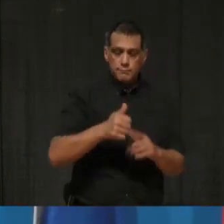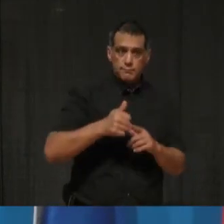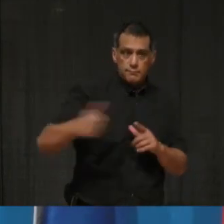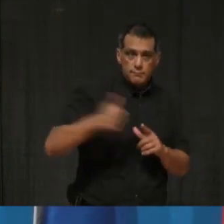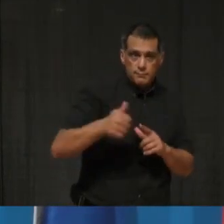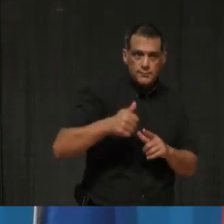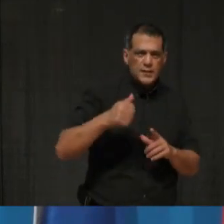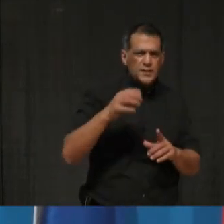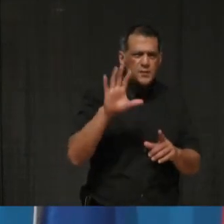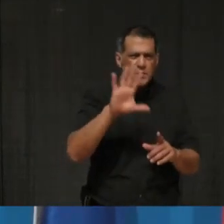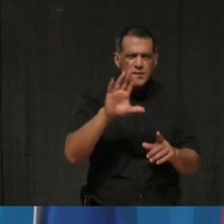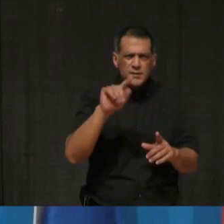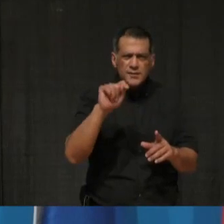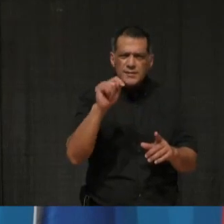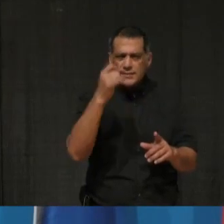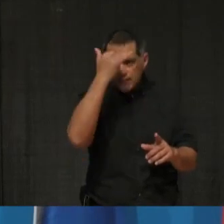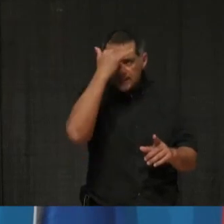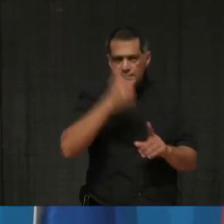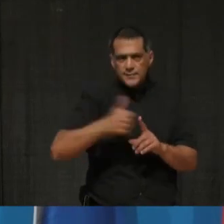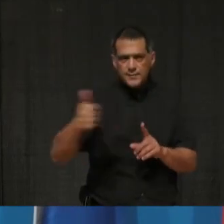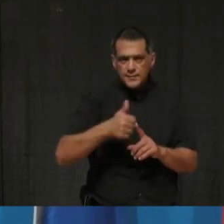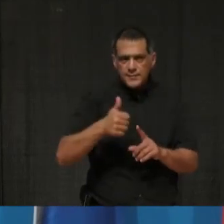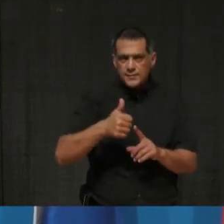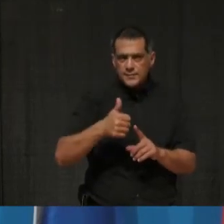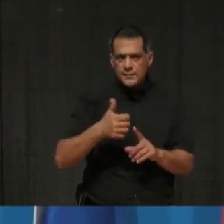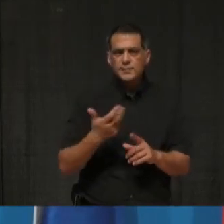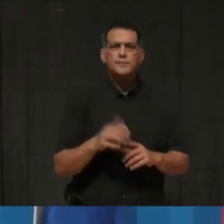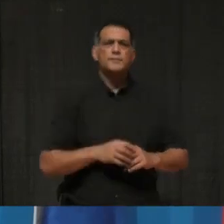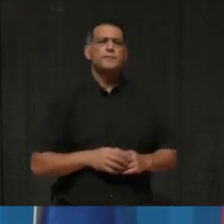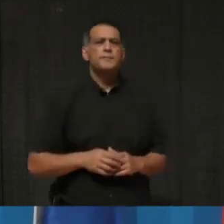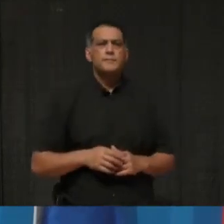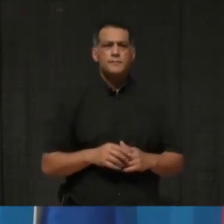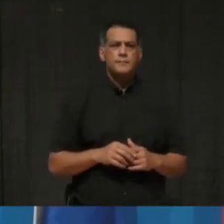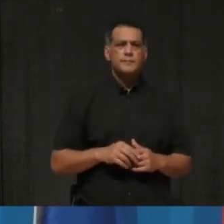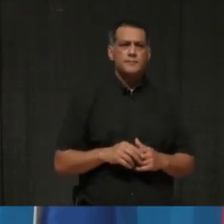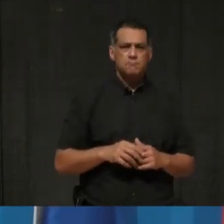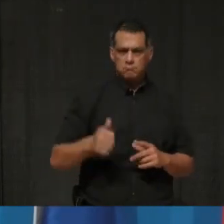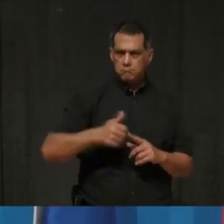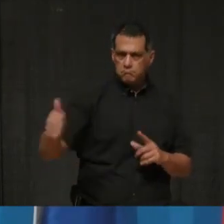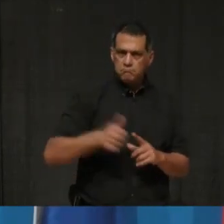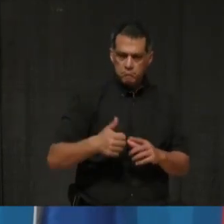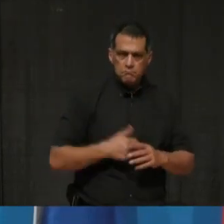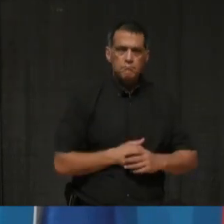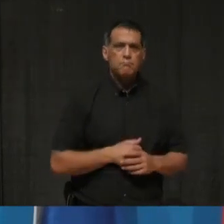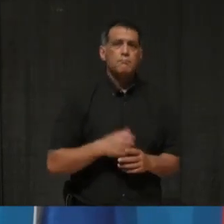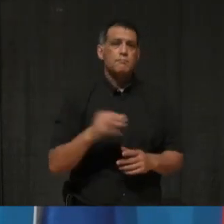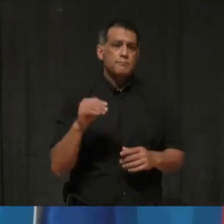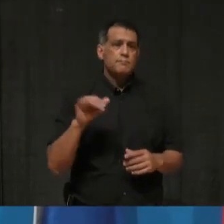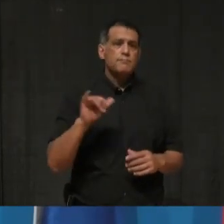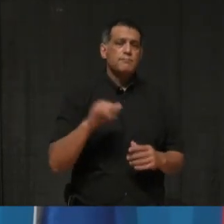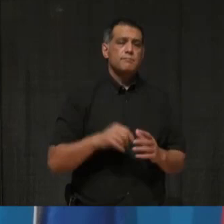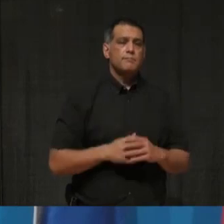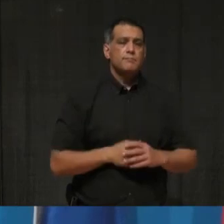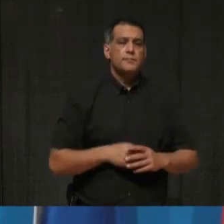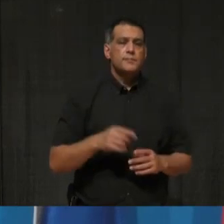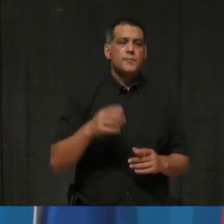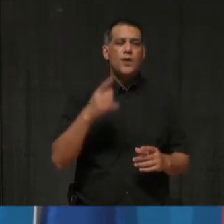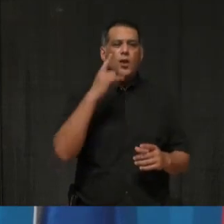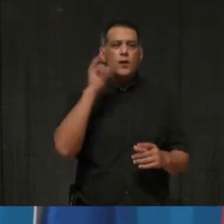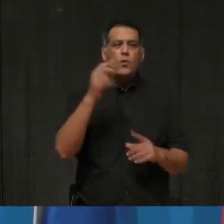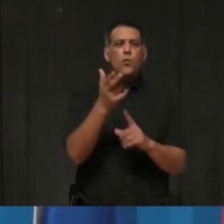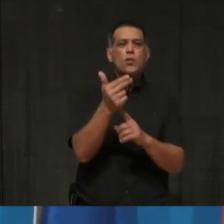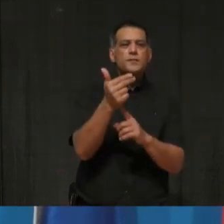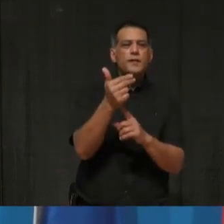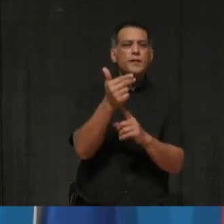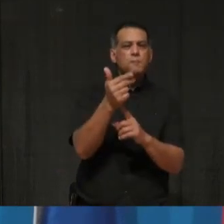it's taxi, uh, is provided, uh, to and from the site. And, uh, uh, Mayor Crombie identified, uh, it's, uh, hotel quality accommodation. It's